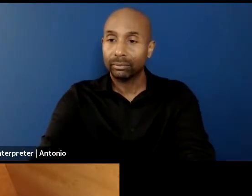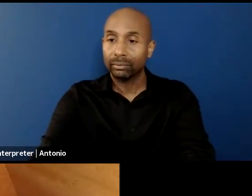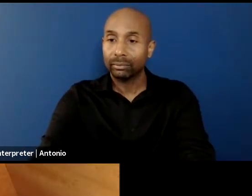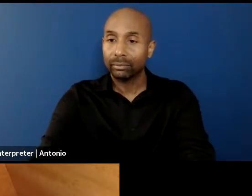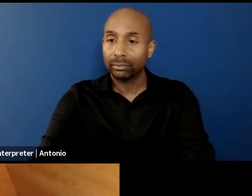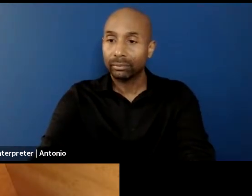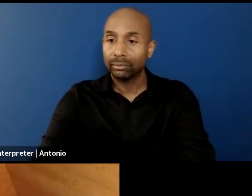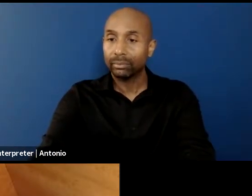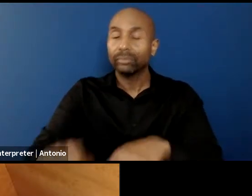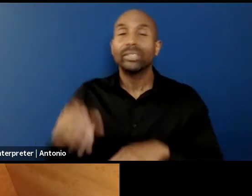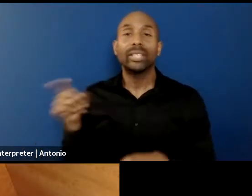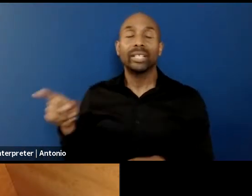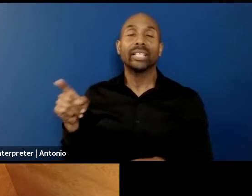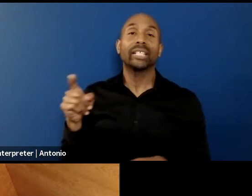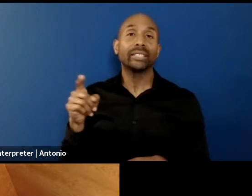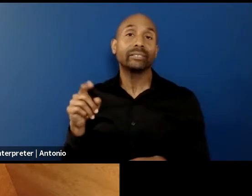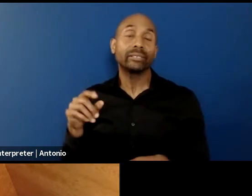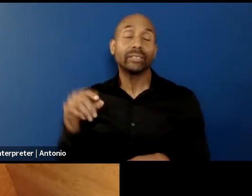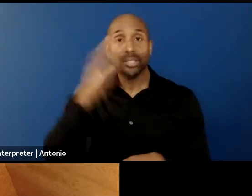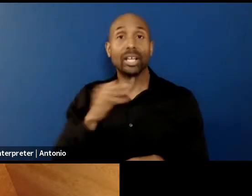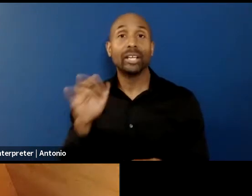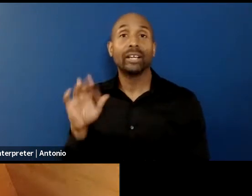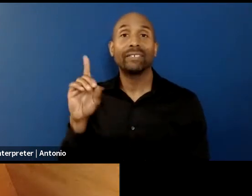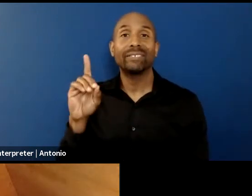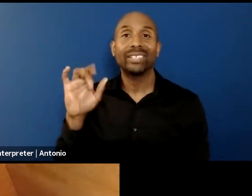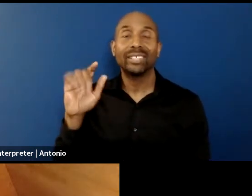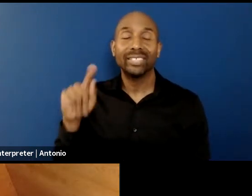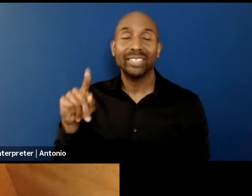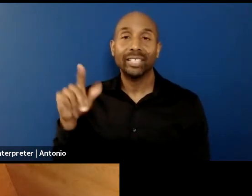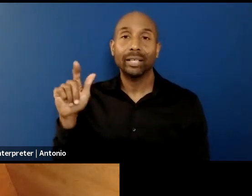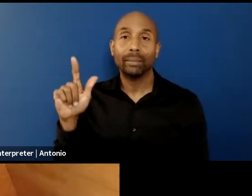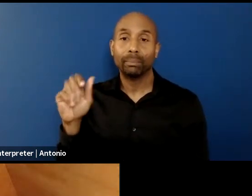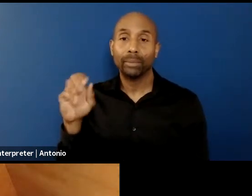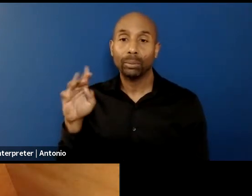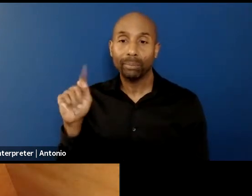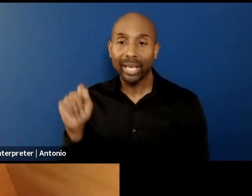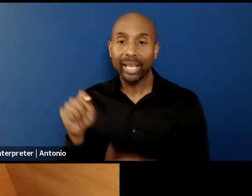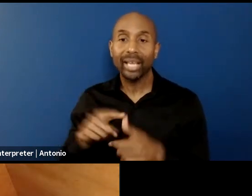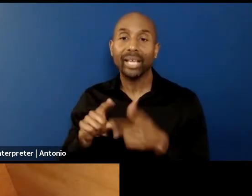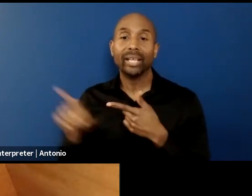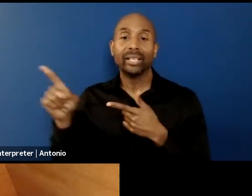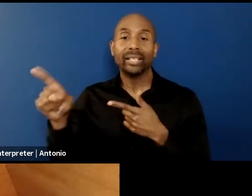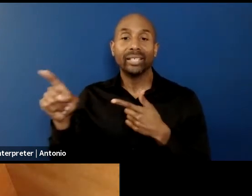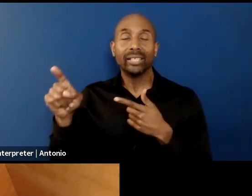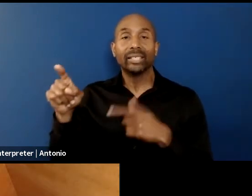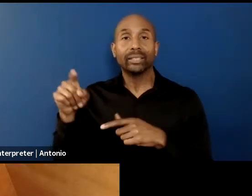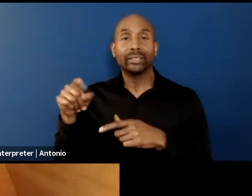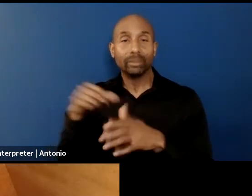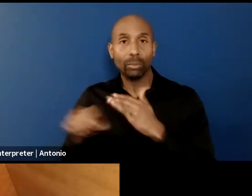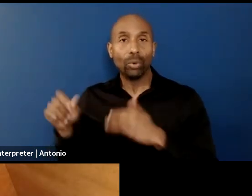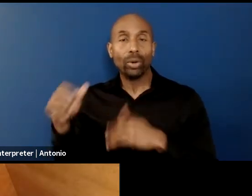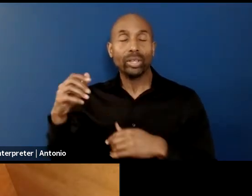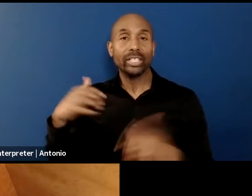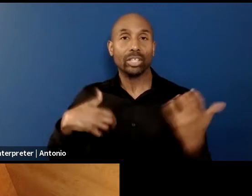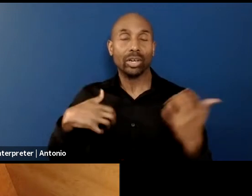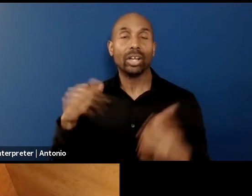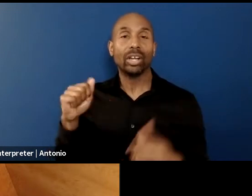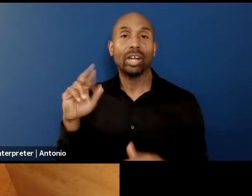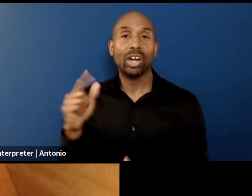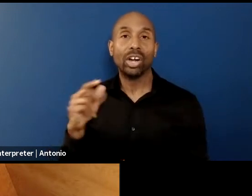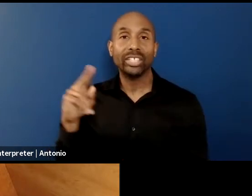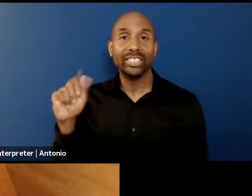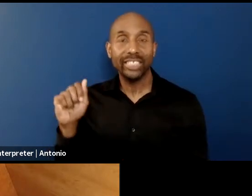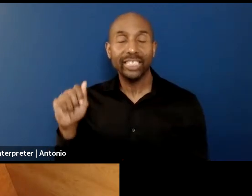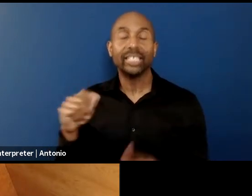a Thai citizen then going to school in the United States or going to art school in the United States and ending